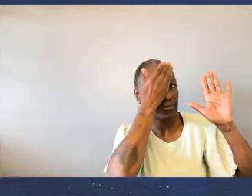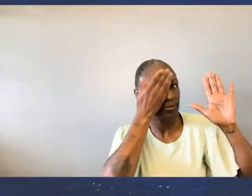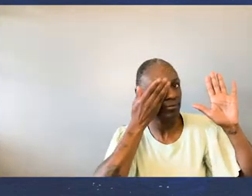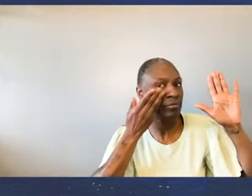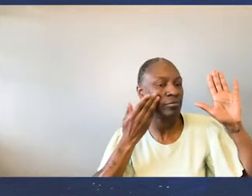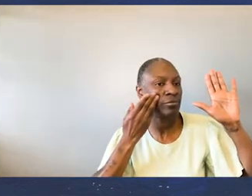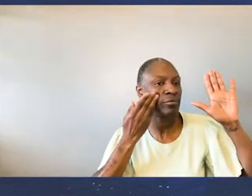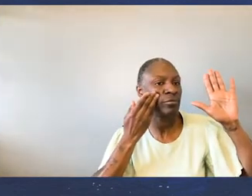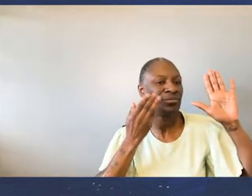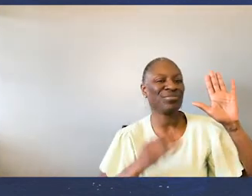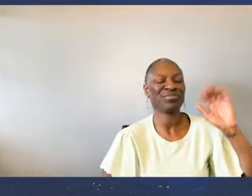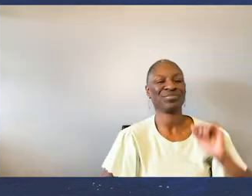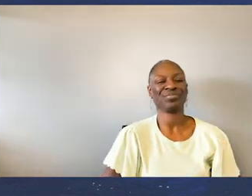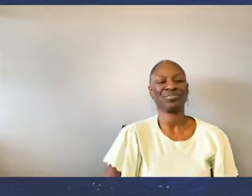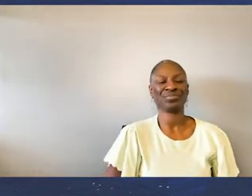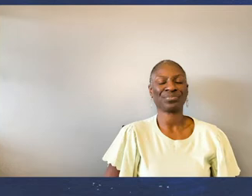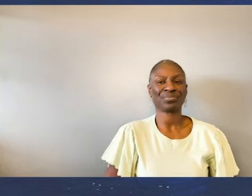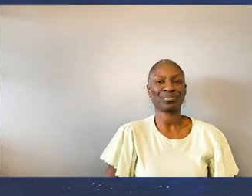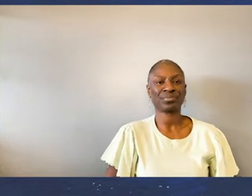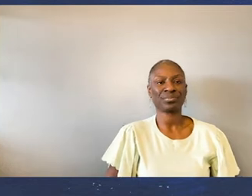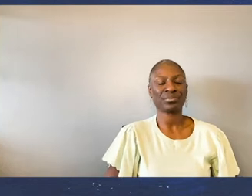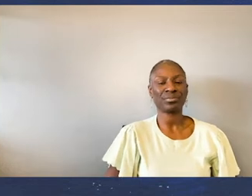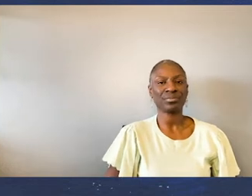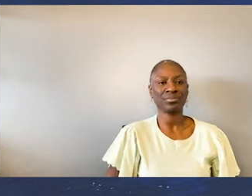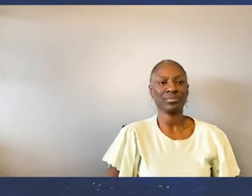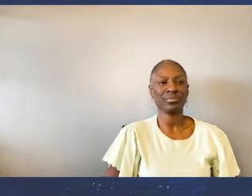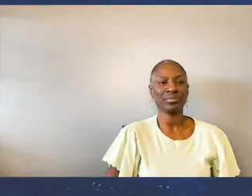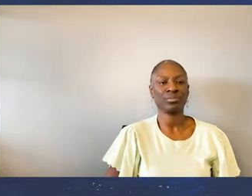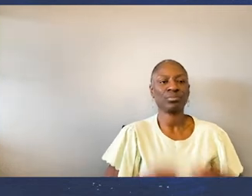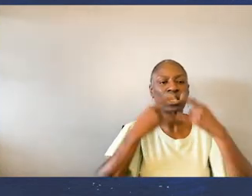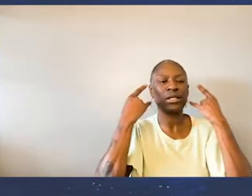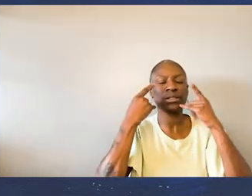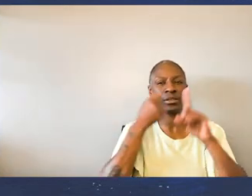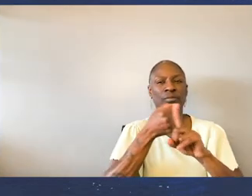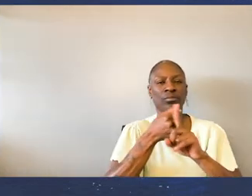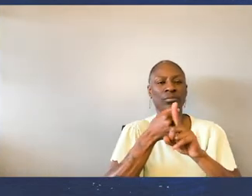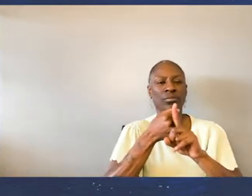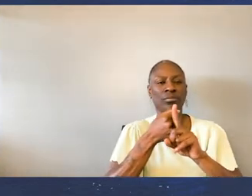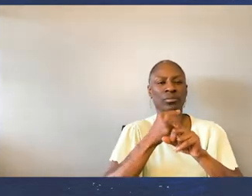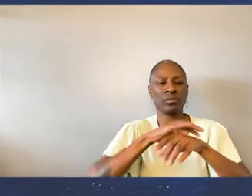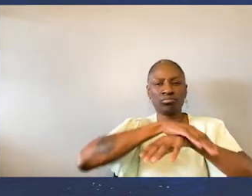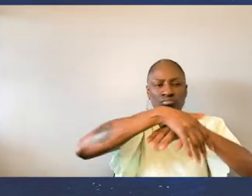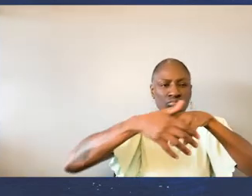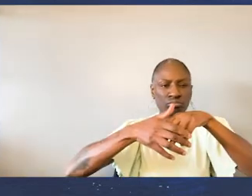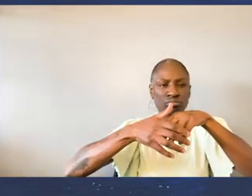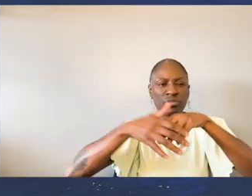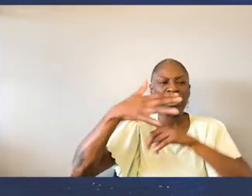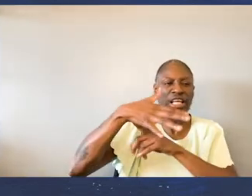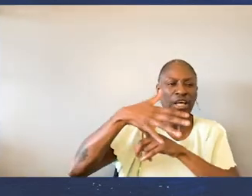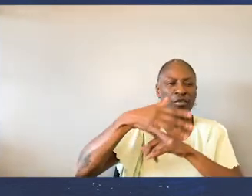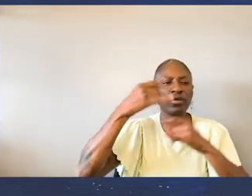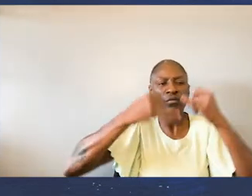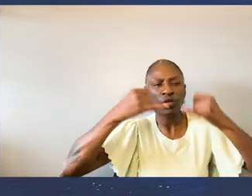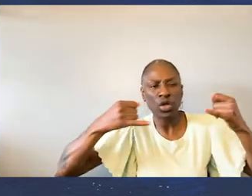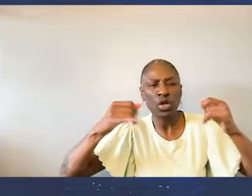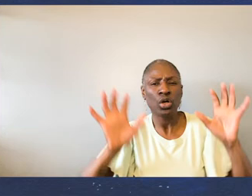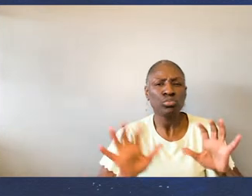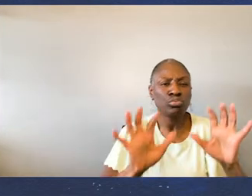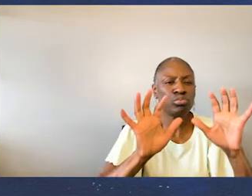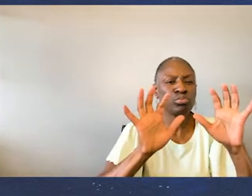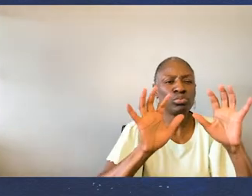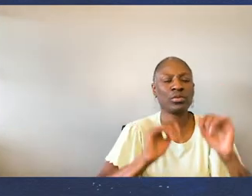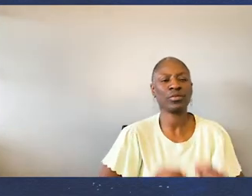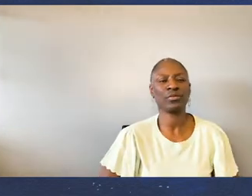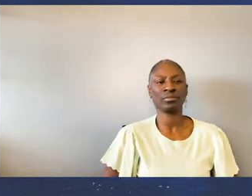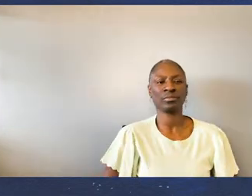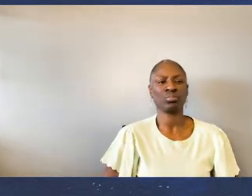one eye Is visible Through overgrown Sweeping hair The face mask Is decorated With a vine And leaf